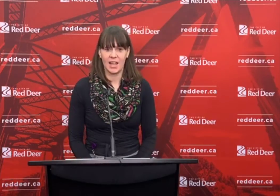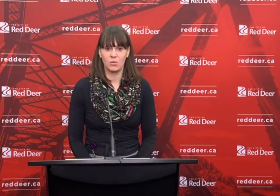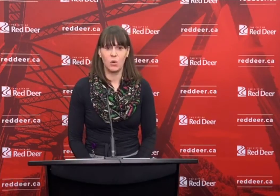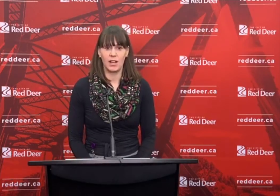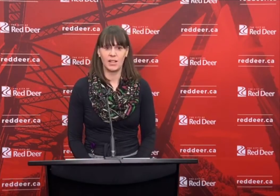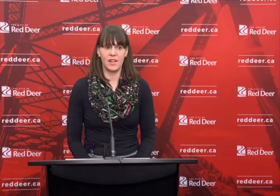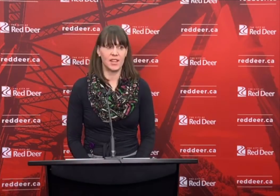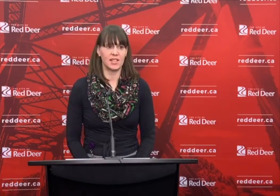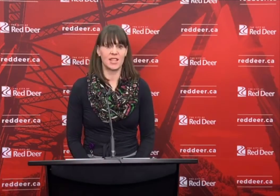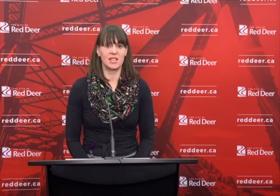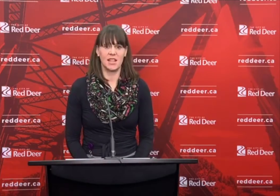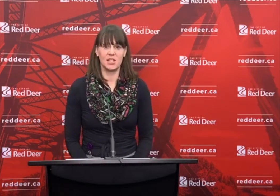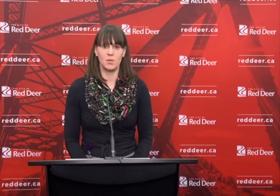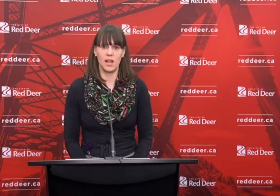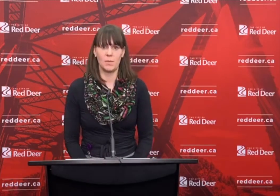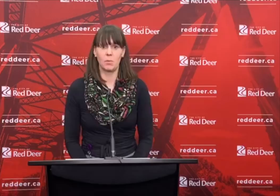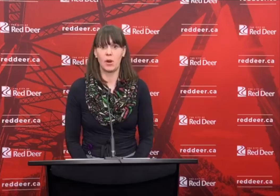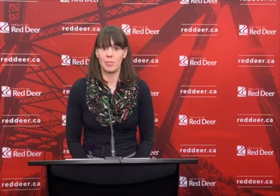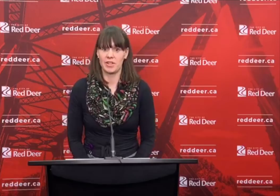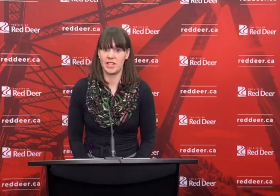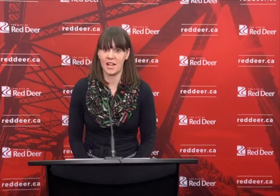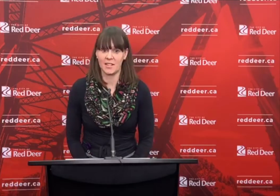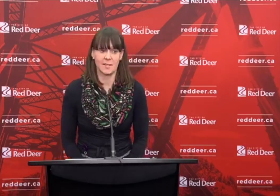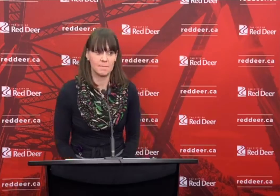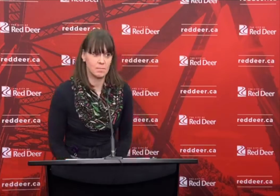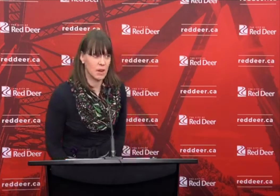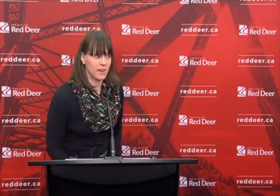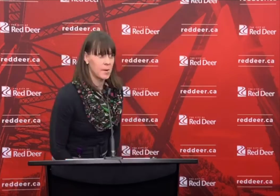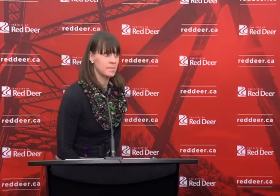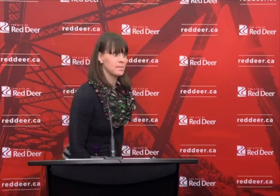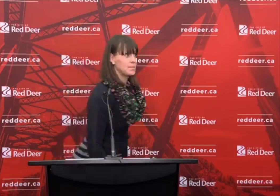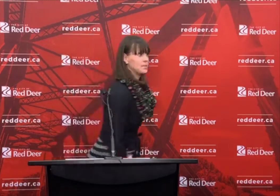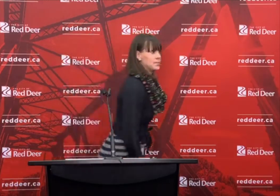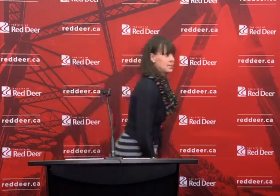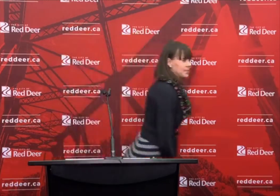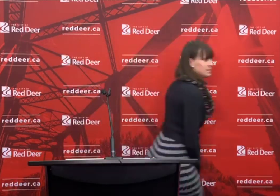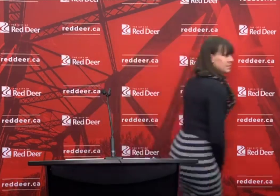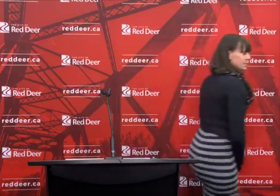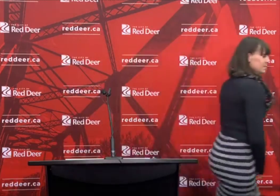tax and what, if anything, is the city doing about property taxes? Mayor Meir.